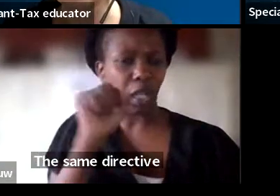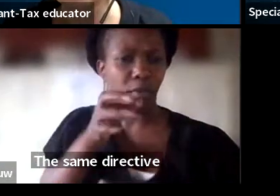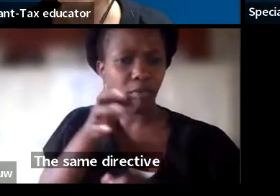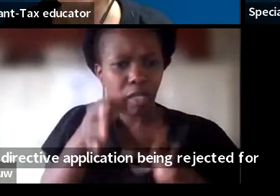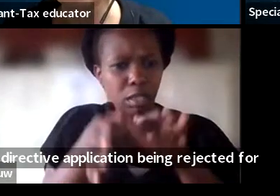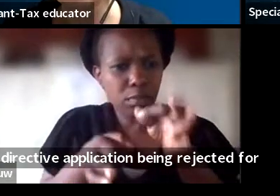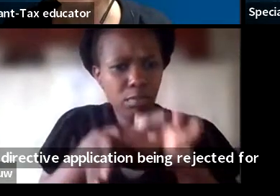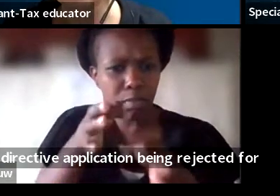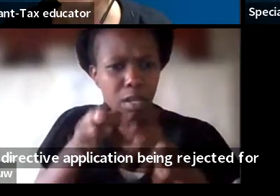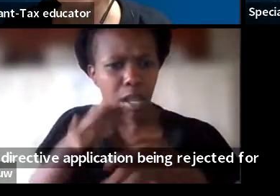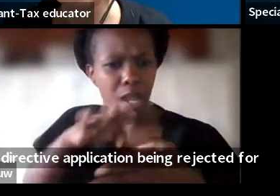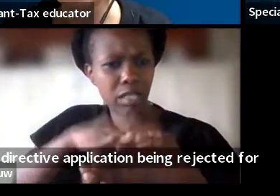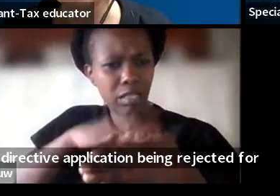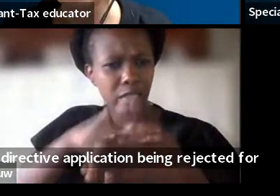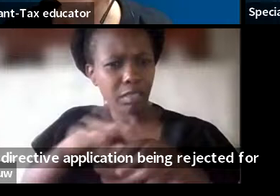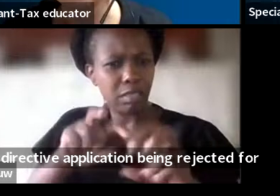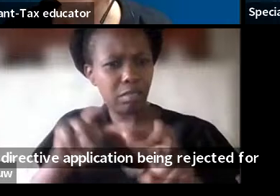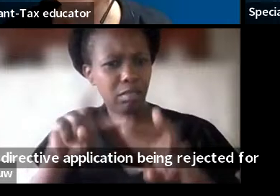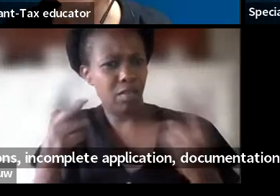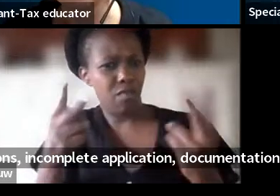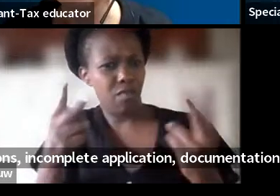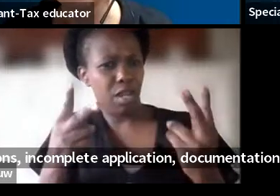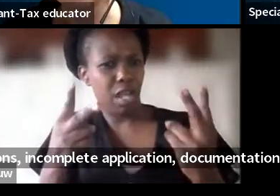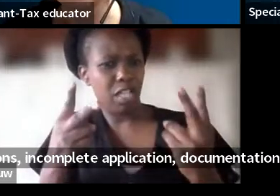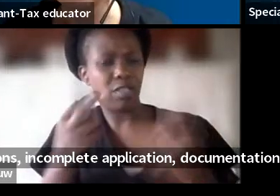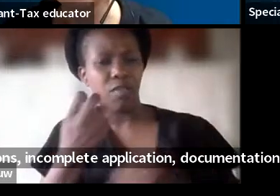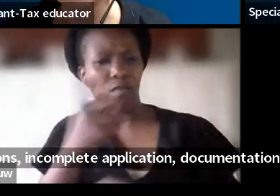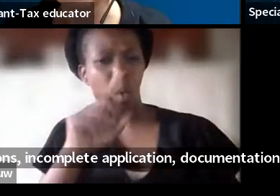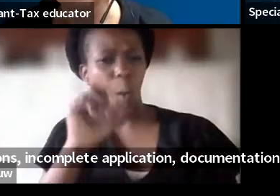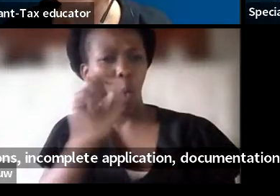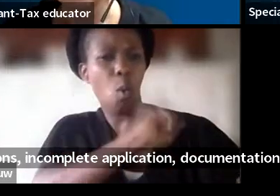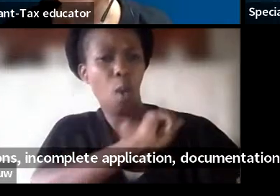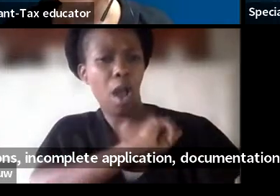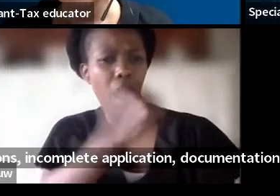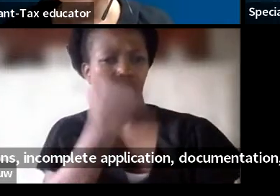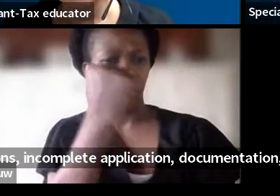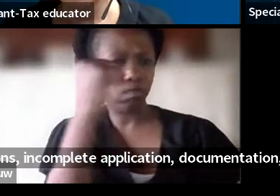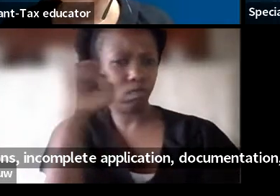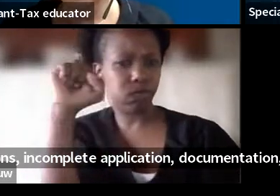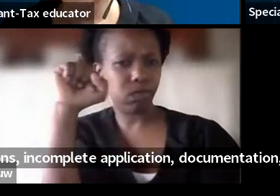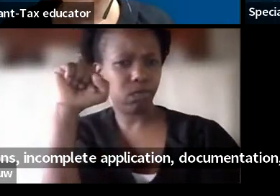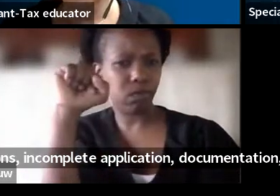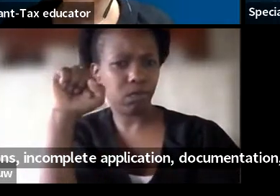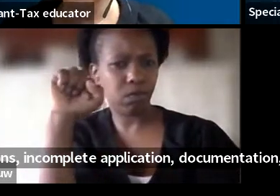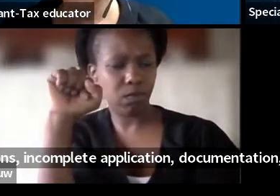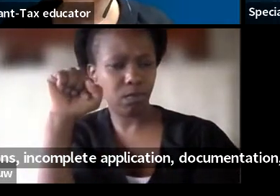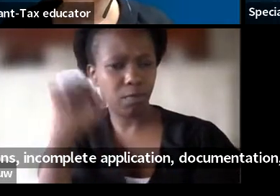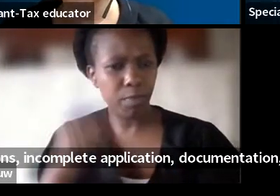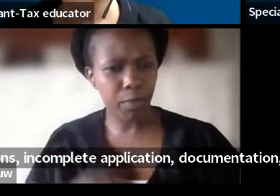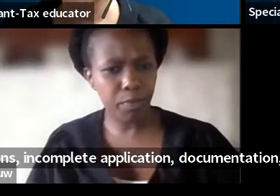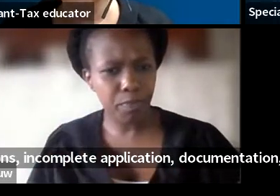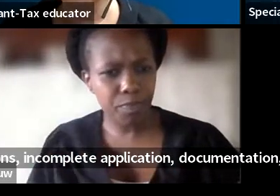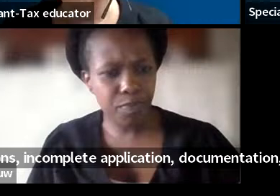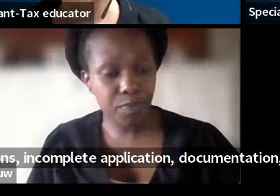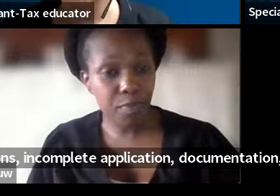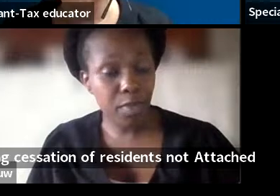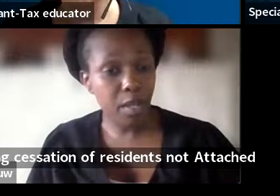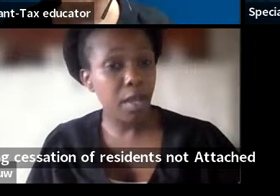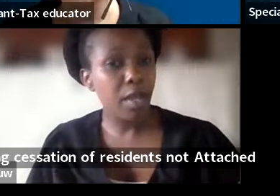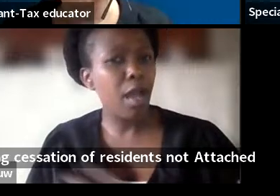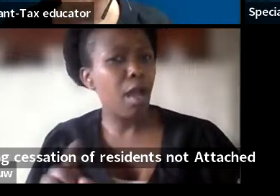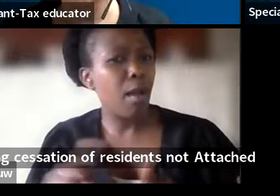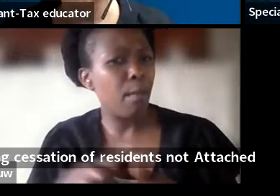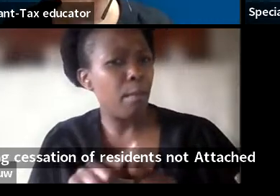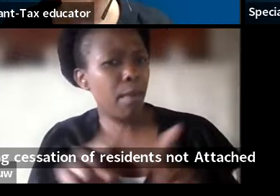Incomplete application, documentation confirming cessation of residents not attached. However, we attach the